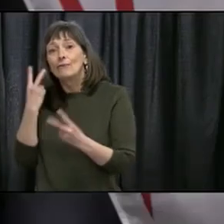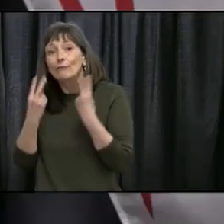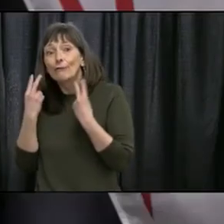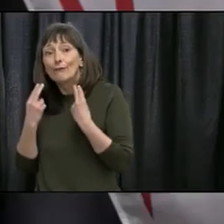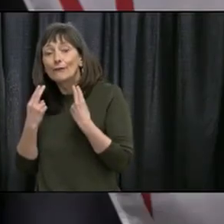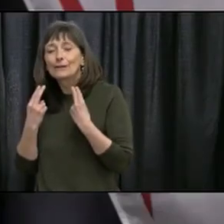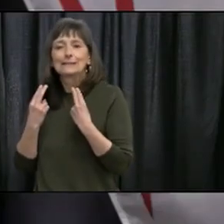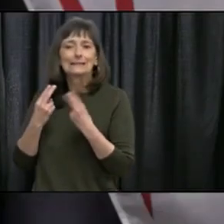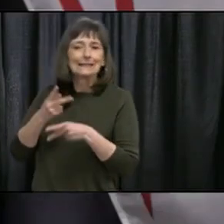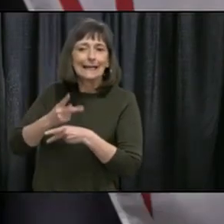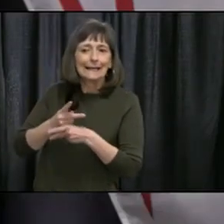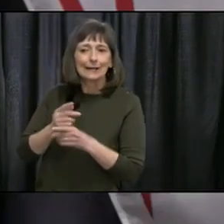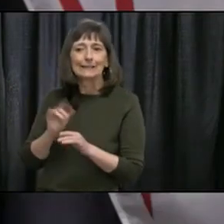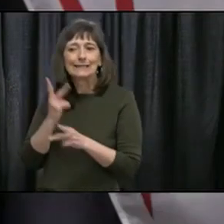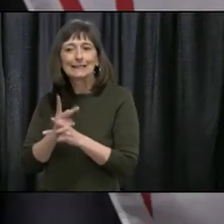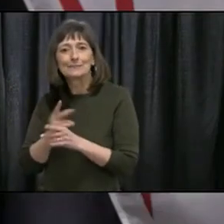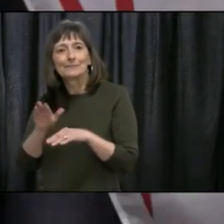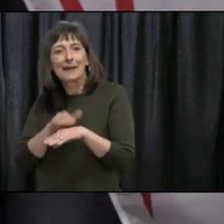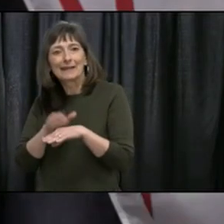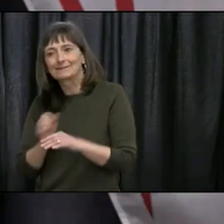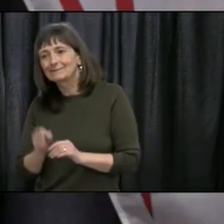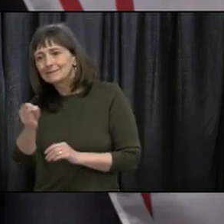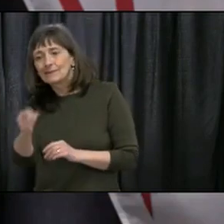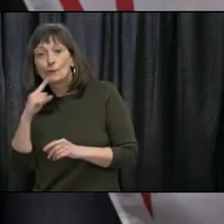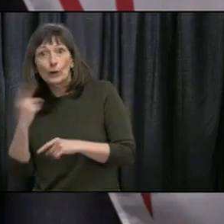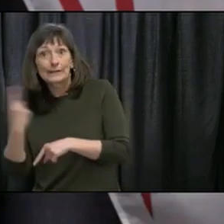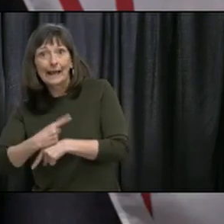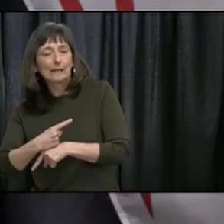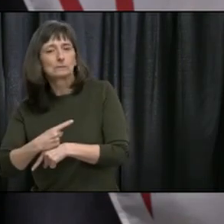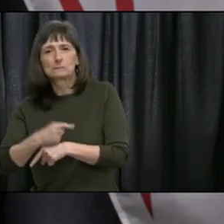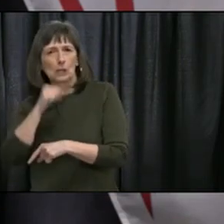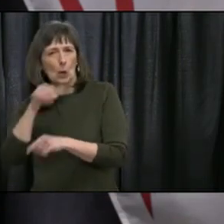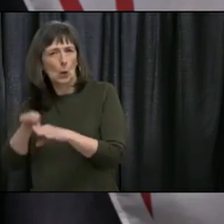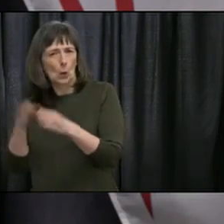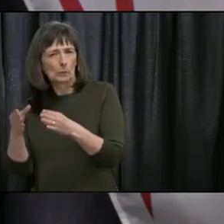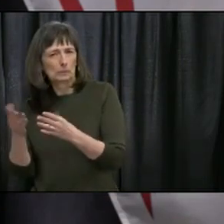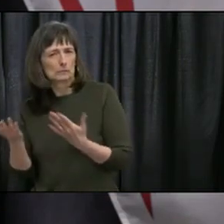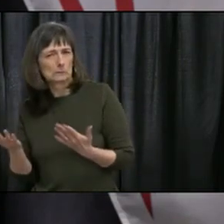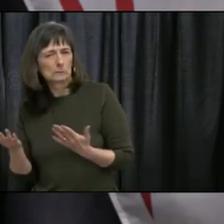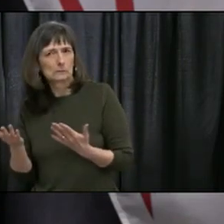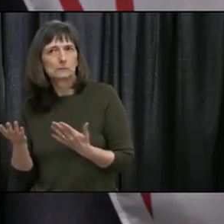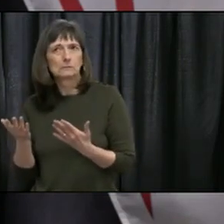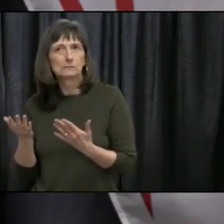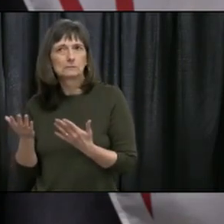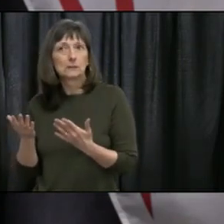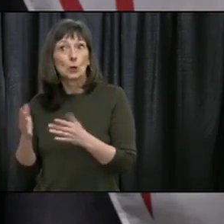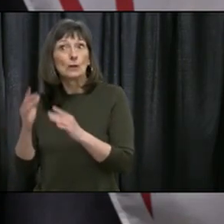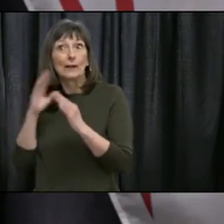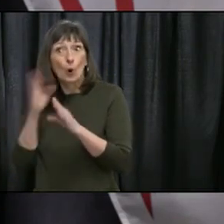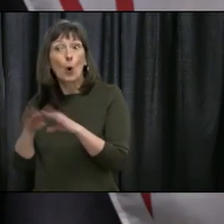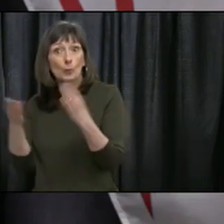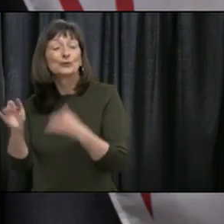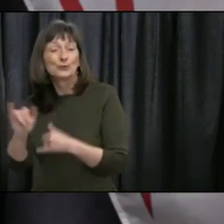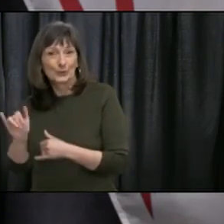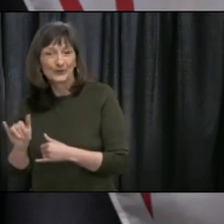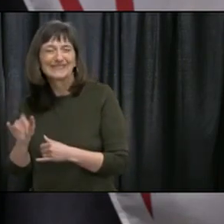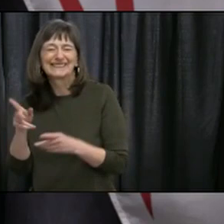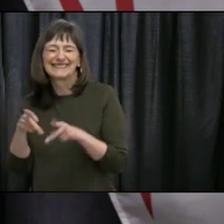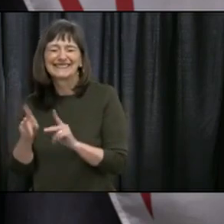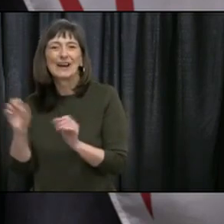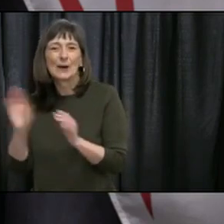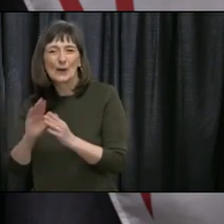So pet daycares, part of the reason that they were given the go-ahead is because as people go back to work